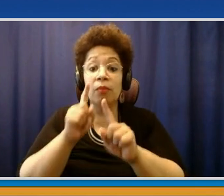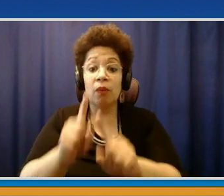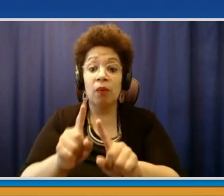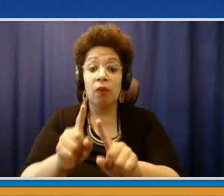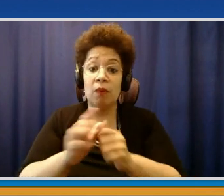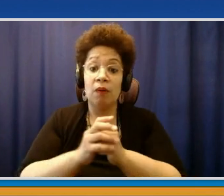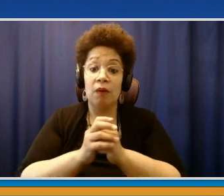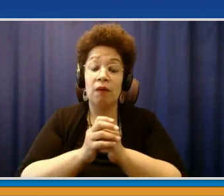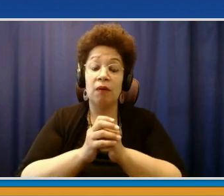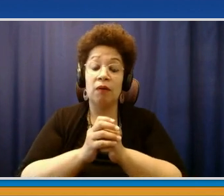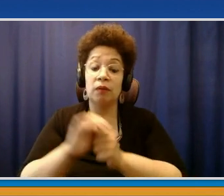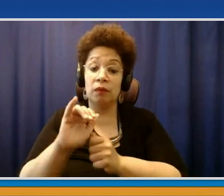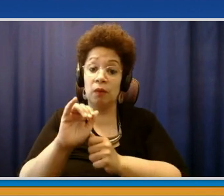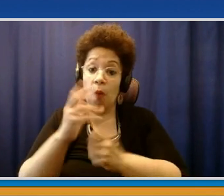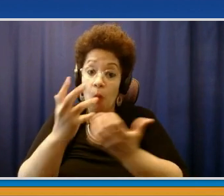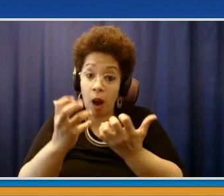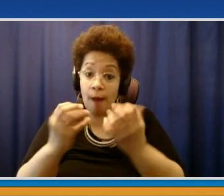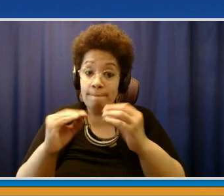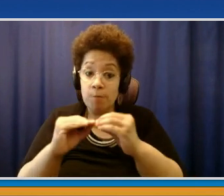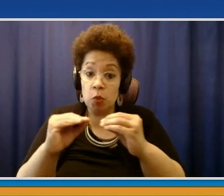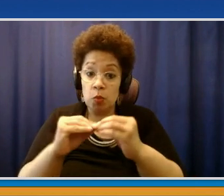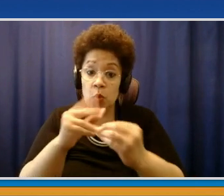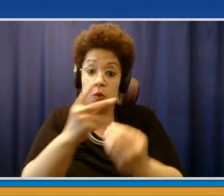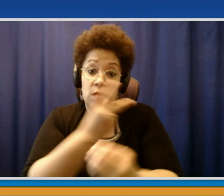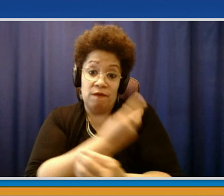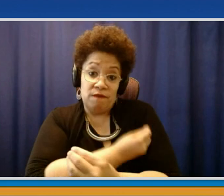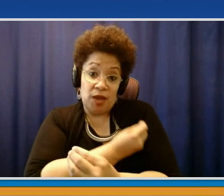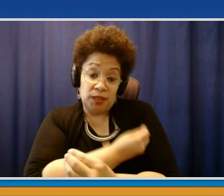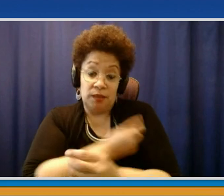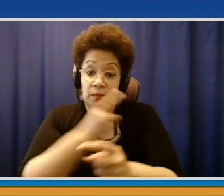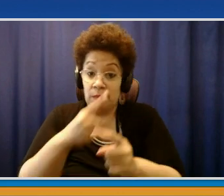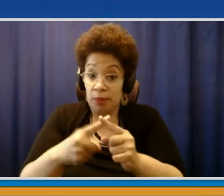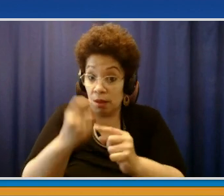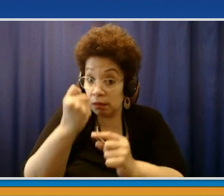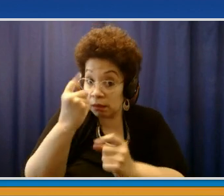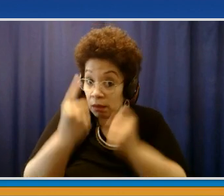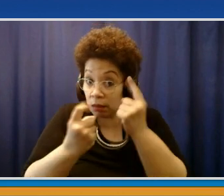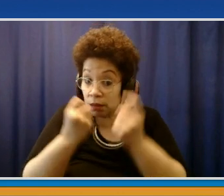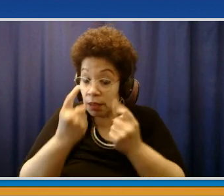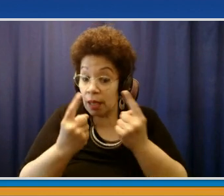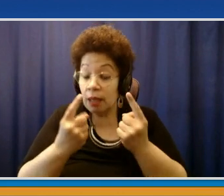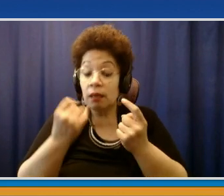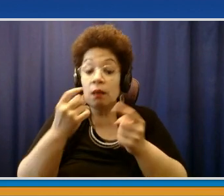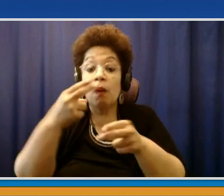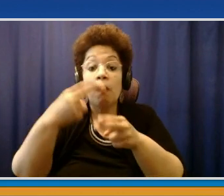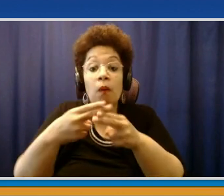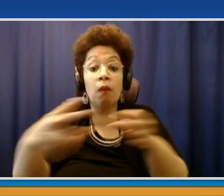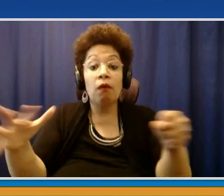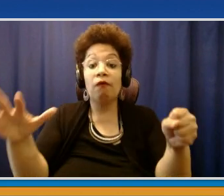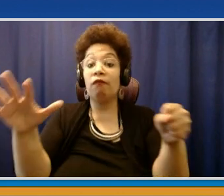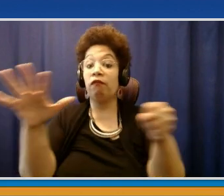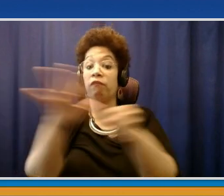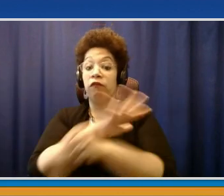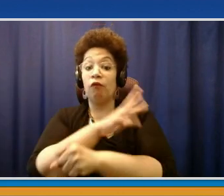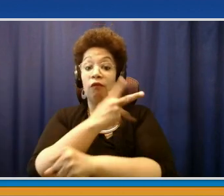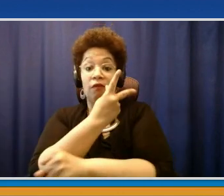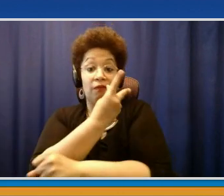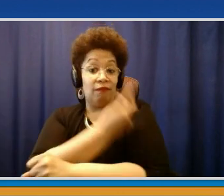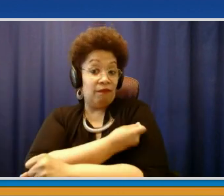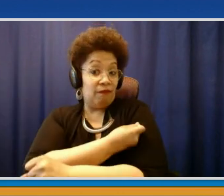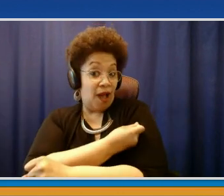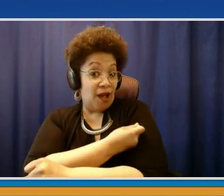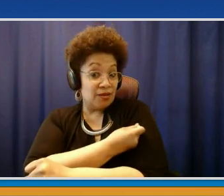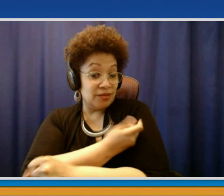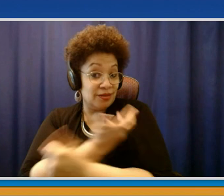that last dose, whether it's two-dose Pfizer or Moderna, or the one-dose Johnson & Johnson. And then you'll be eligible for all of